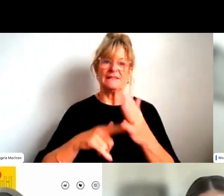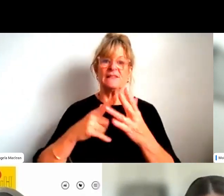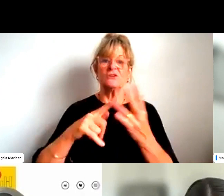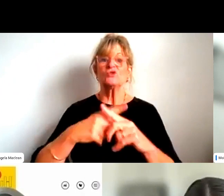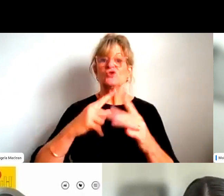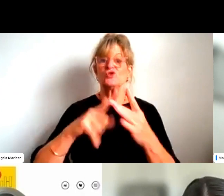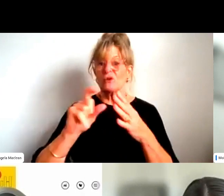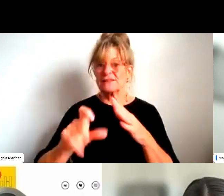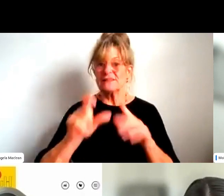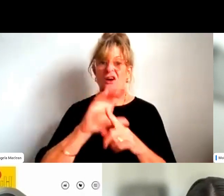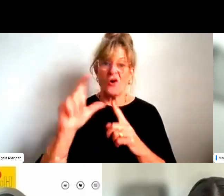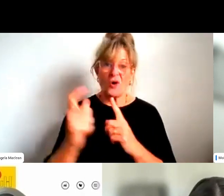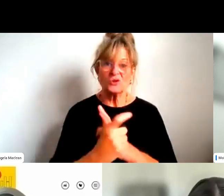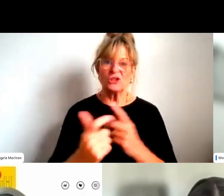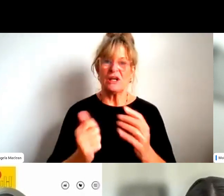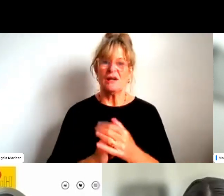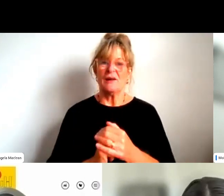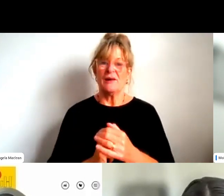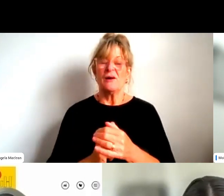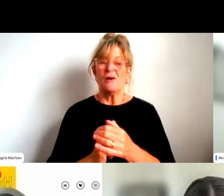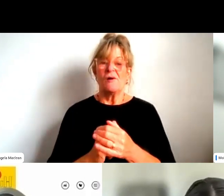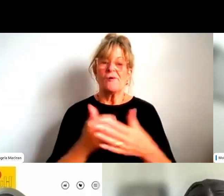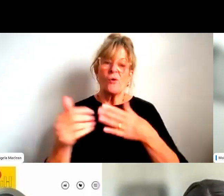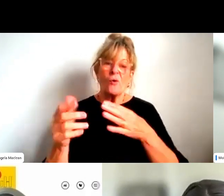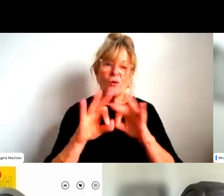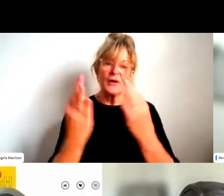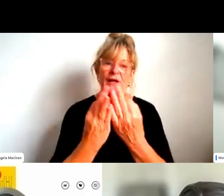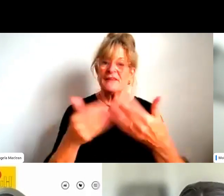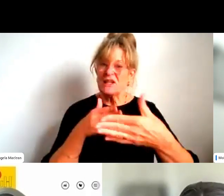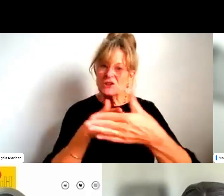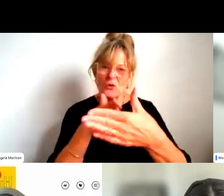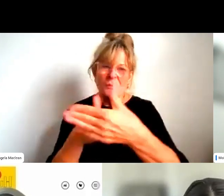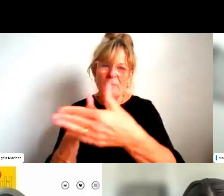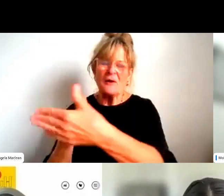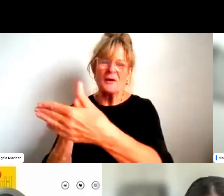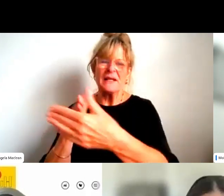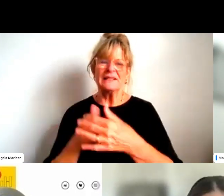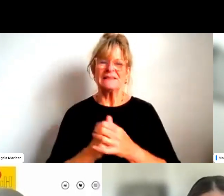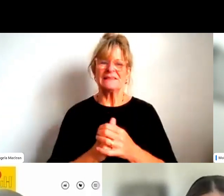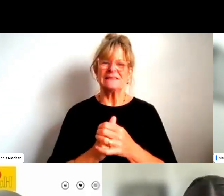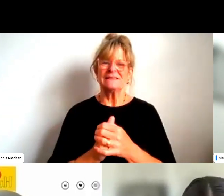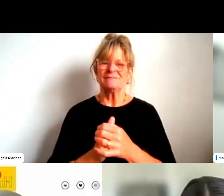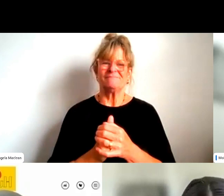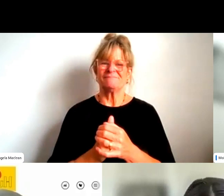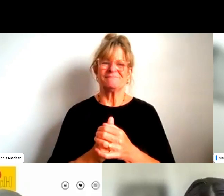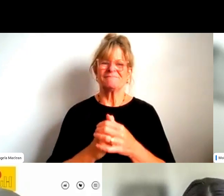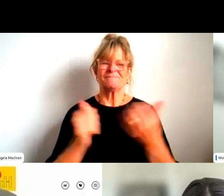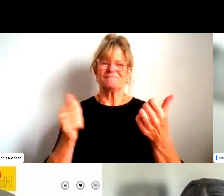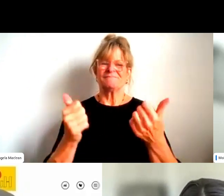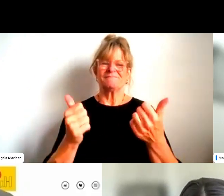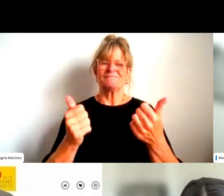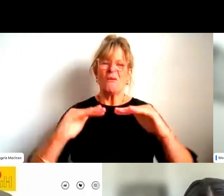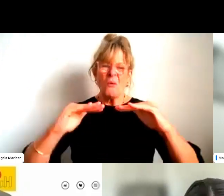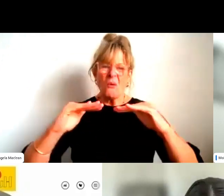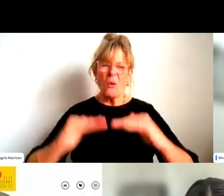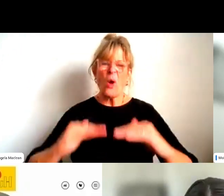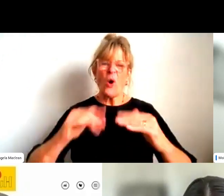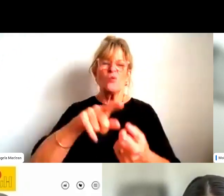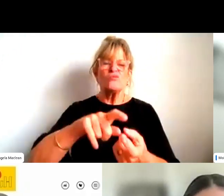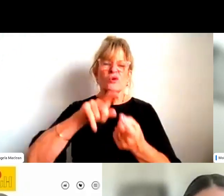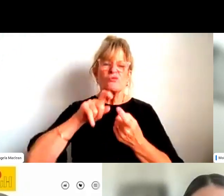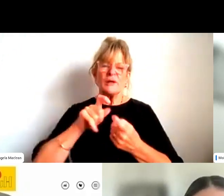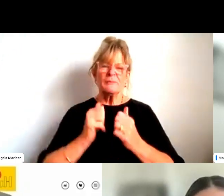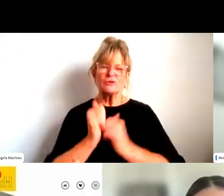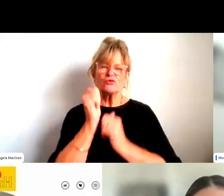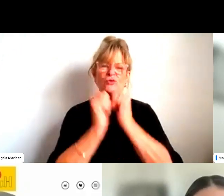organizational barriers and outdated work structures, um, substandard and inconsistent recruitment structures and lack of